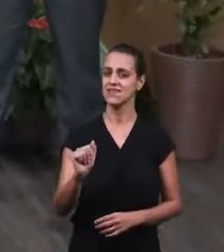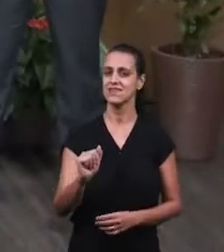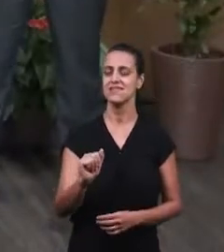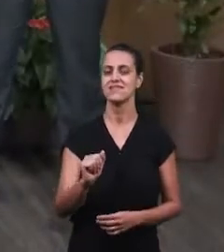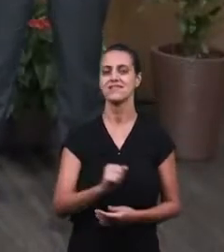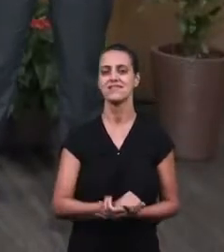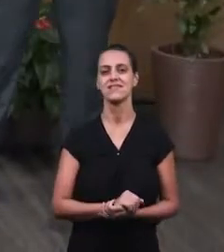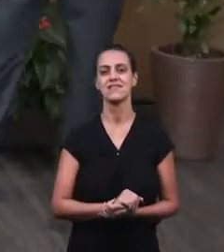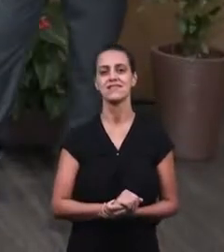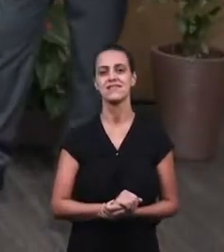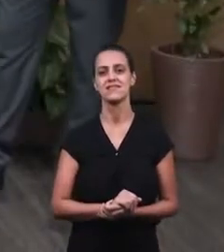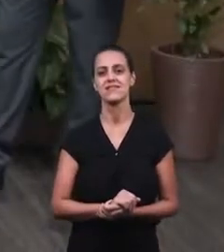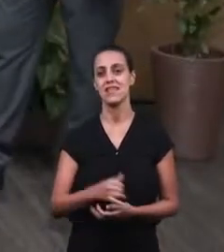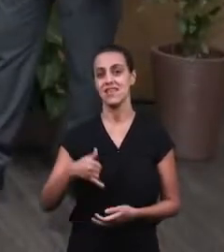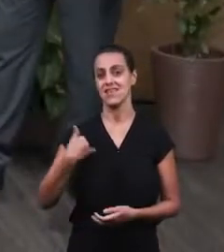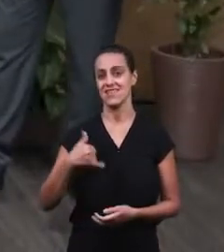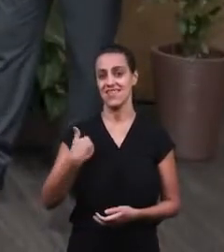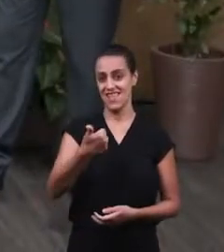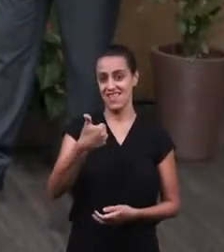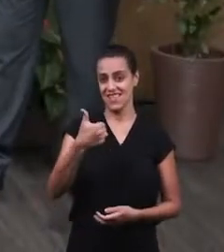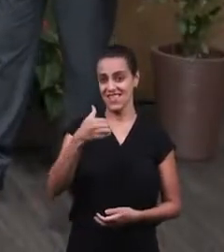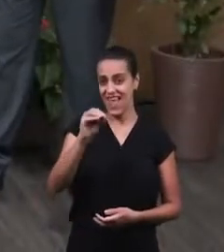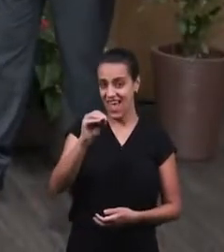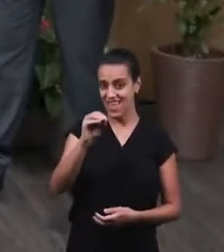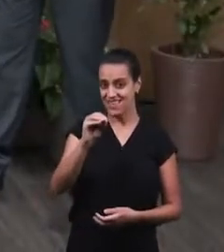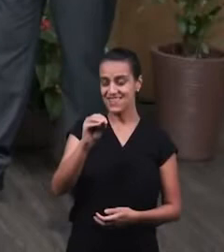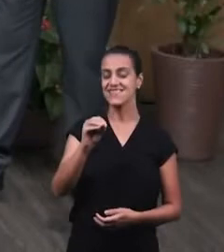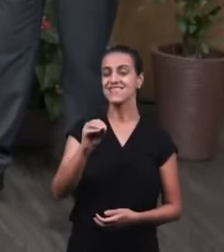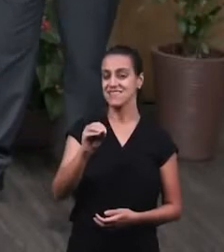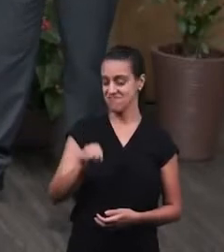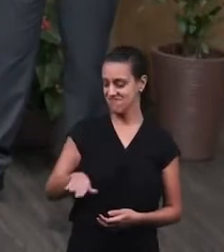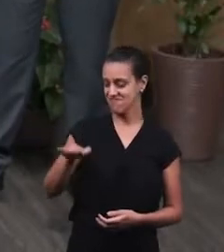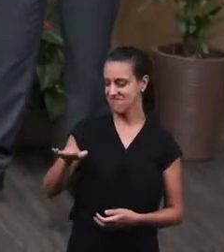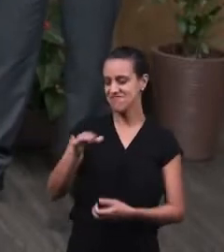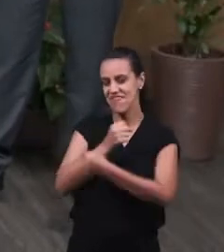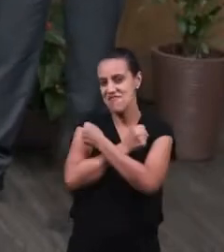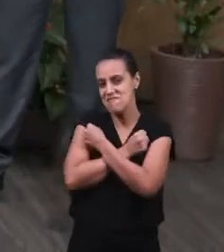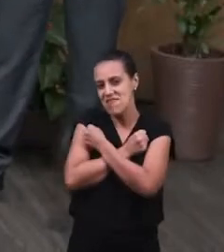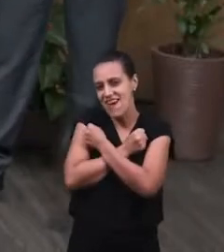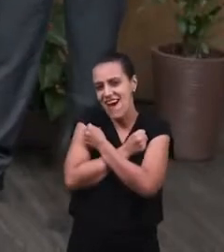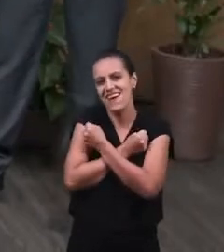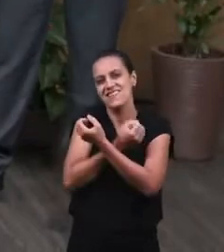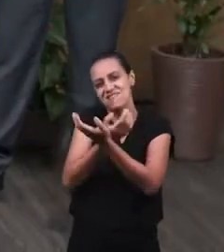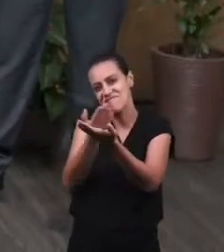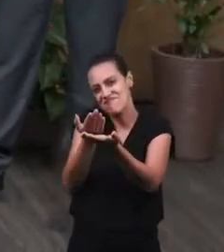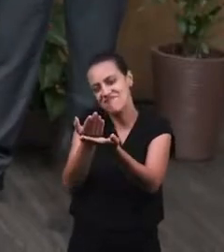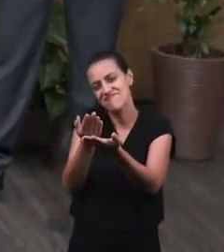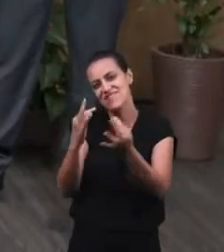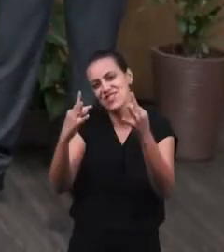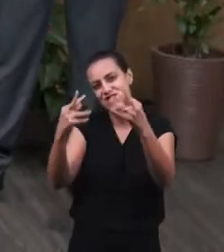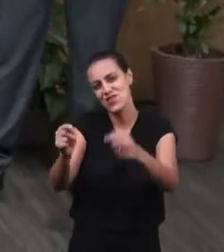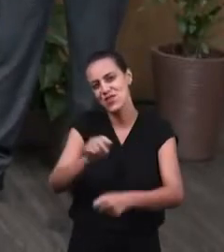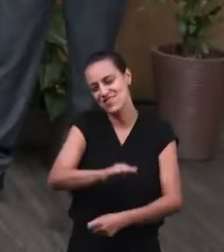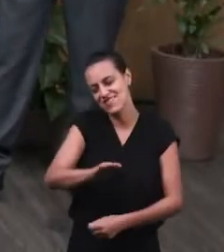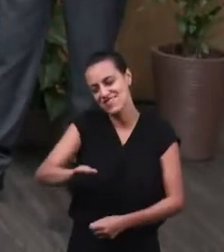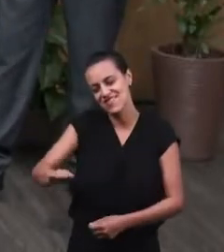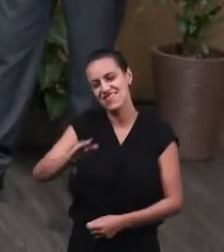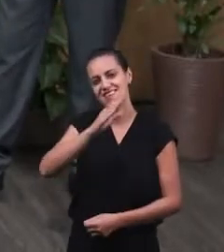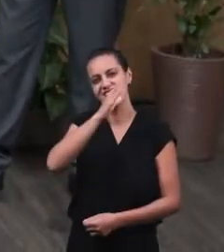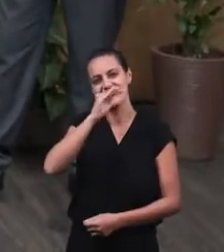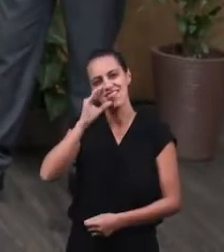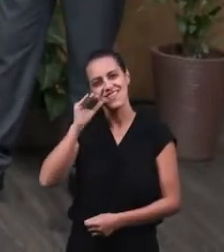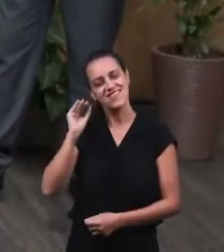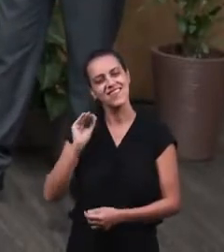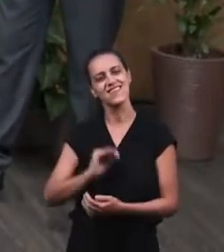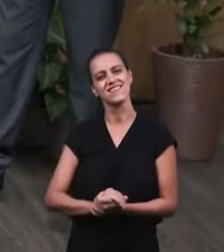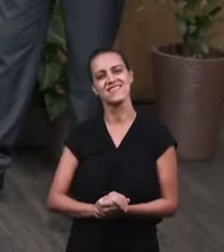Hannah Cardoso, she's a 10-year-old, an intermediate, a warm embrace to all of our intermediates,